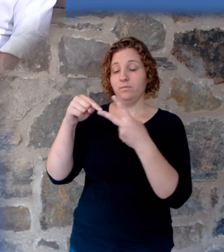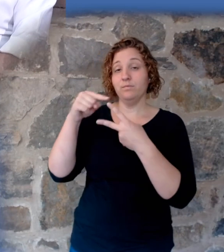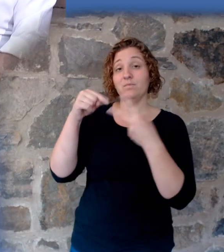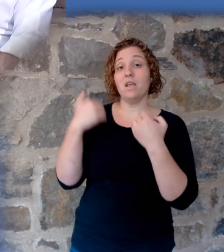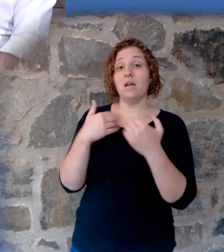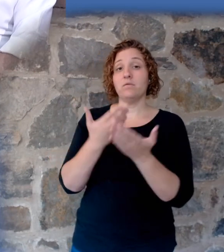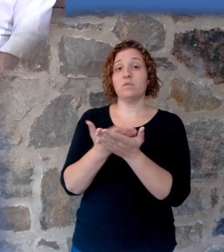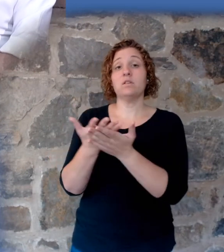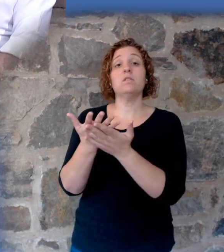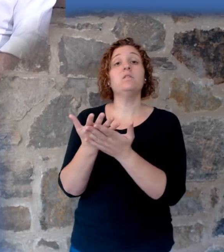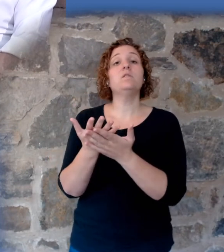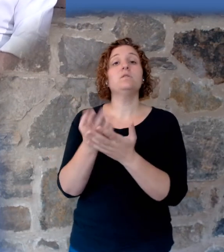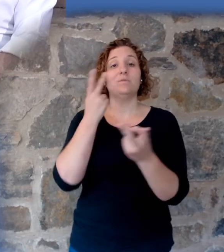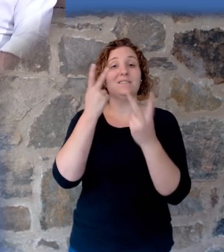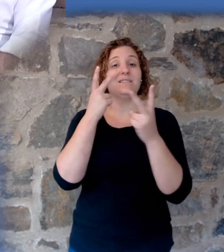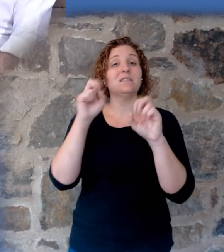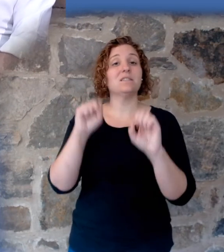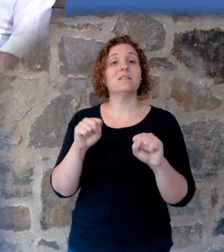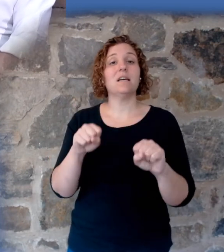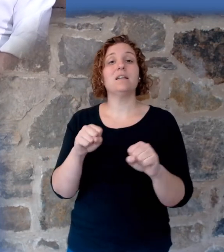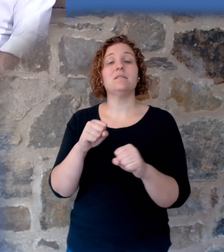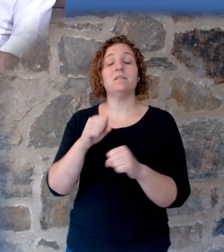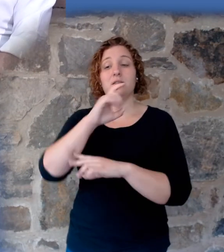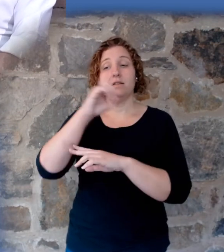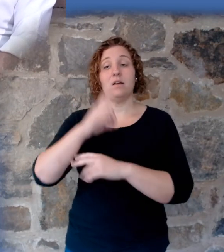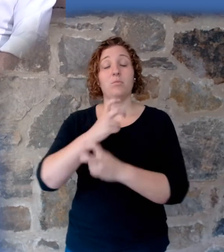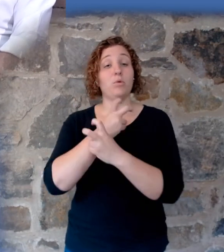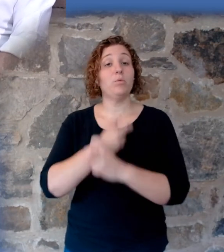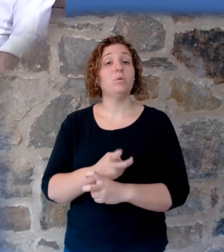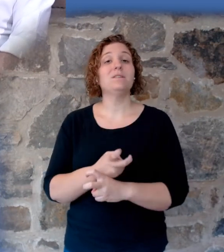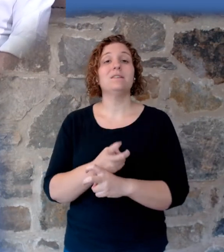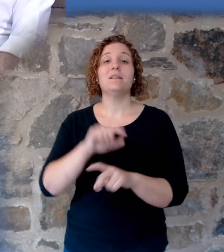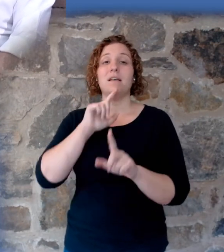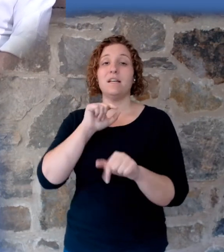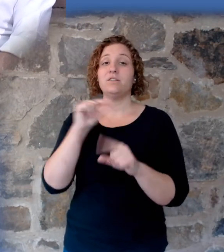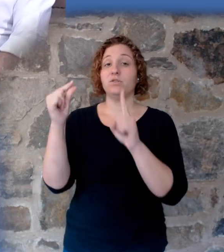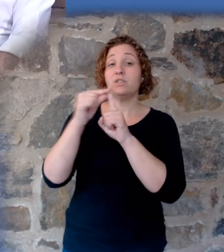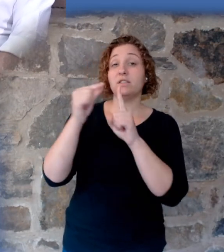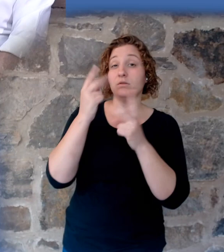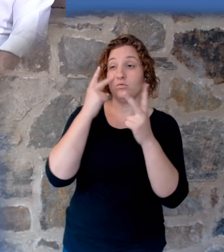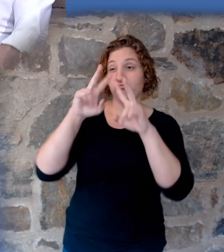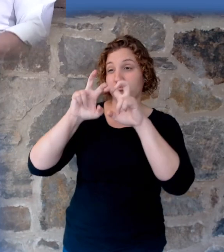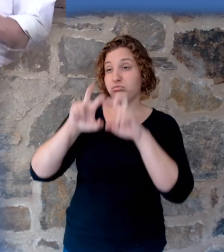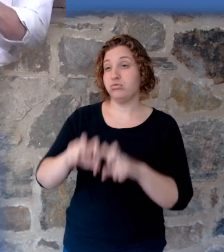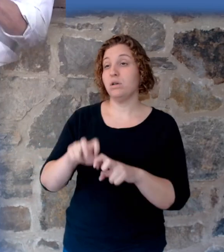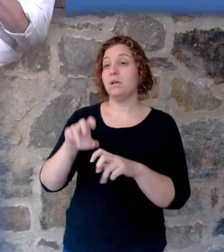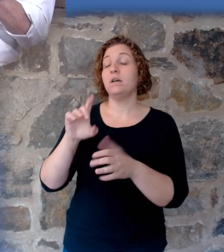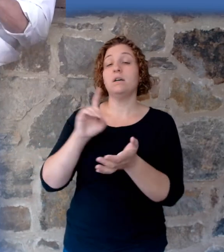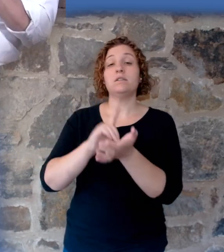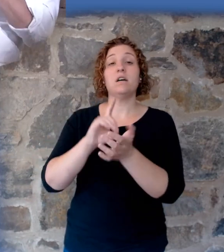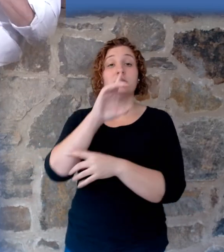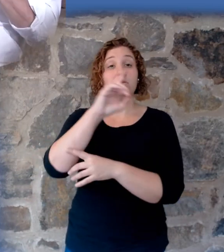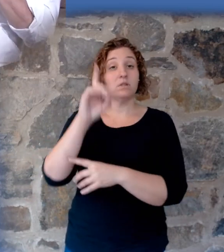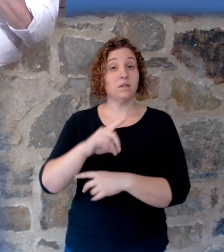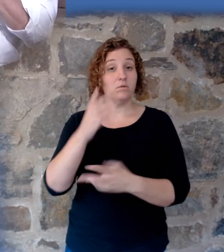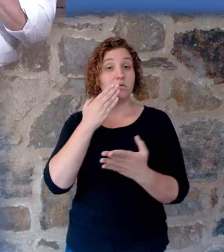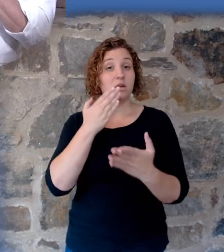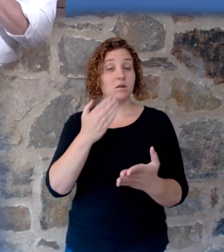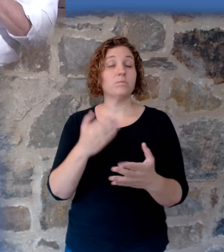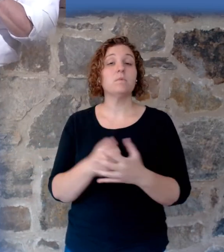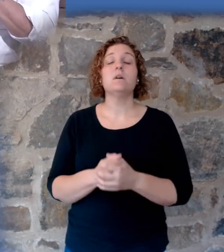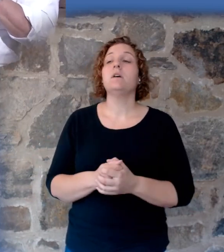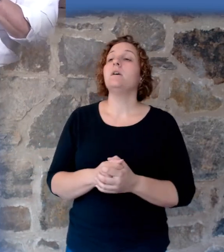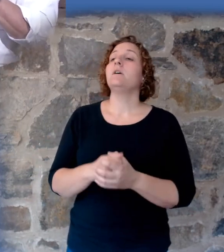as what's out there in dinosaur bones. Answers in Genesis doing lots of great research. Dr. Dino, thanks to his slides. Here's what it means to you today.